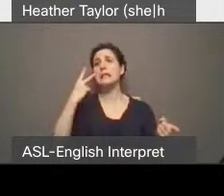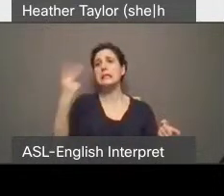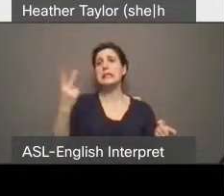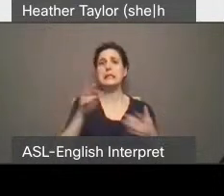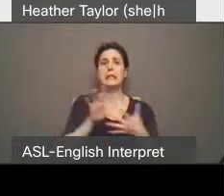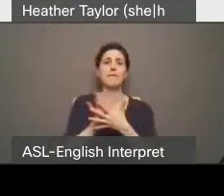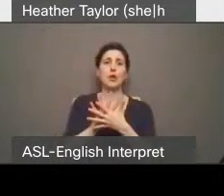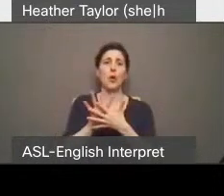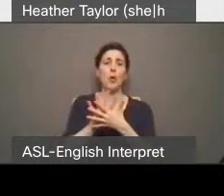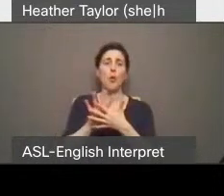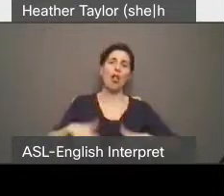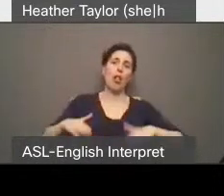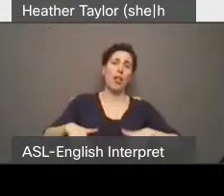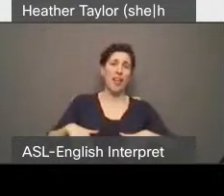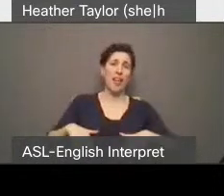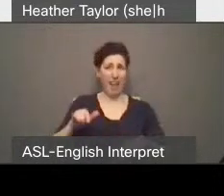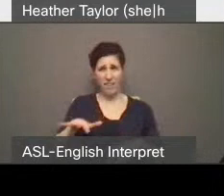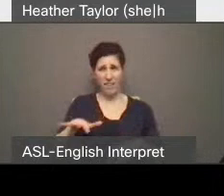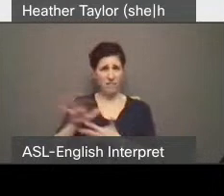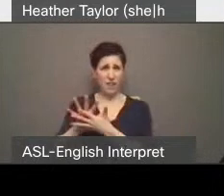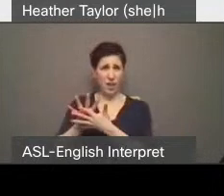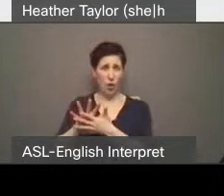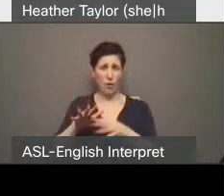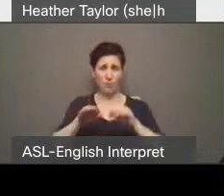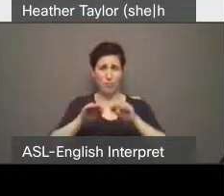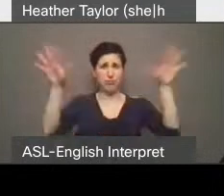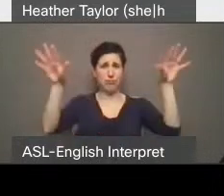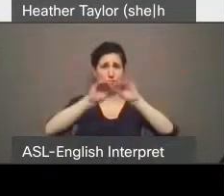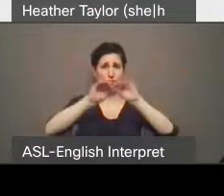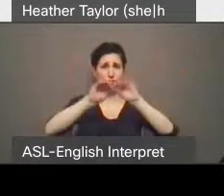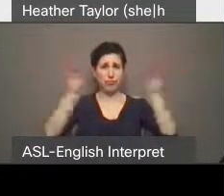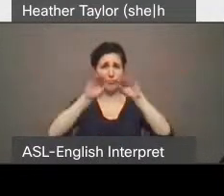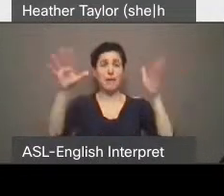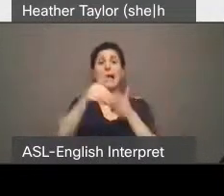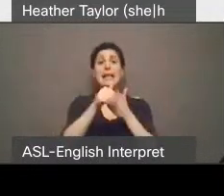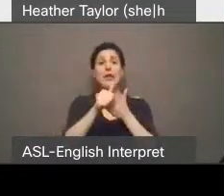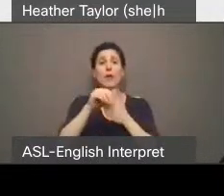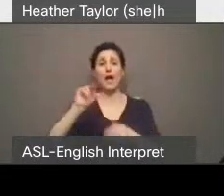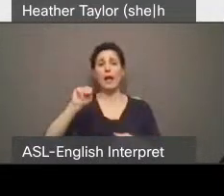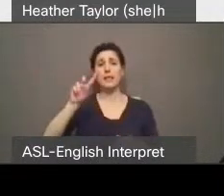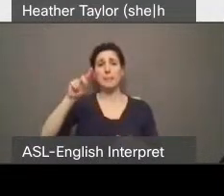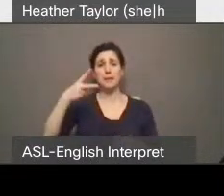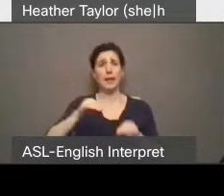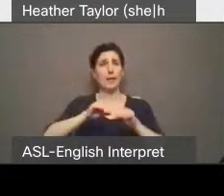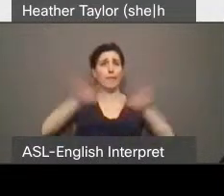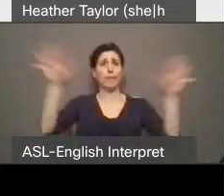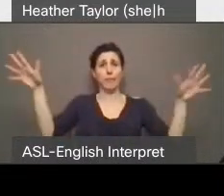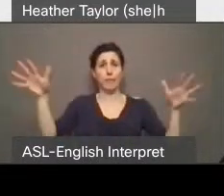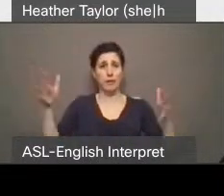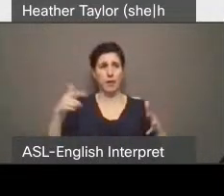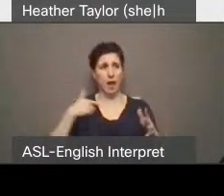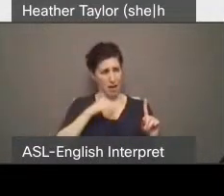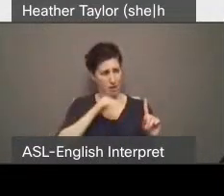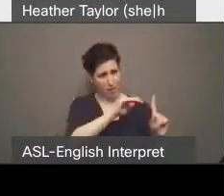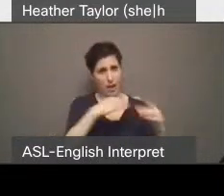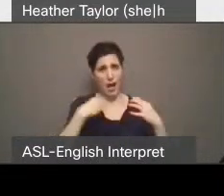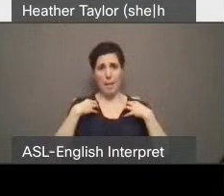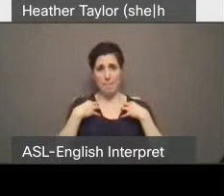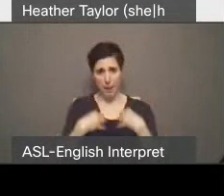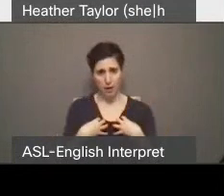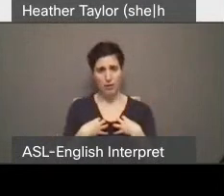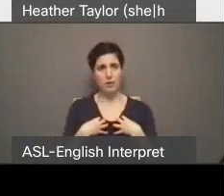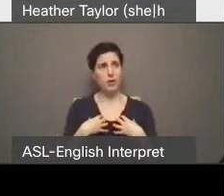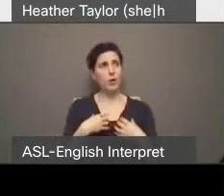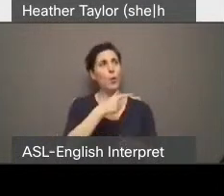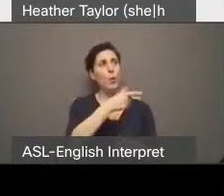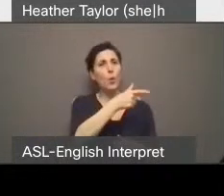were shared hundreds of thousands of times. The leader of the NDP shared it, for God's sakes. I'd offer that the mayor should ask the person running his embarrassing TikTok